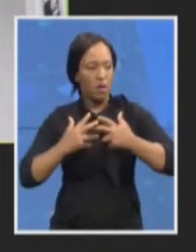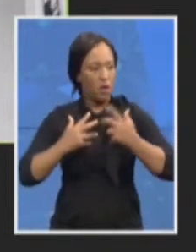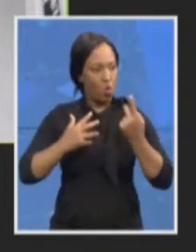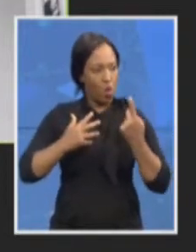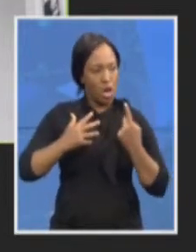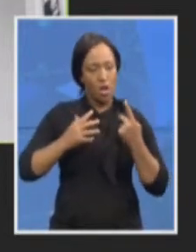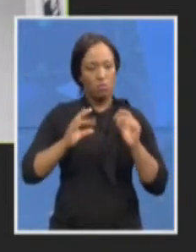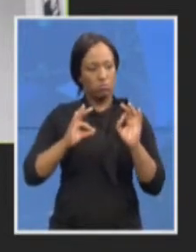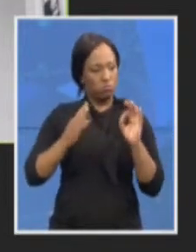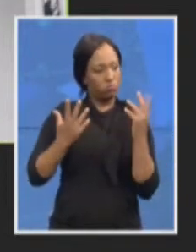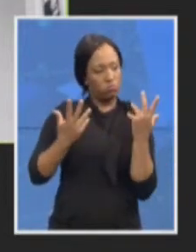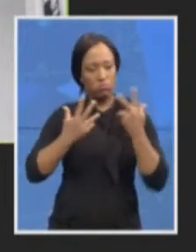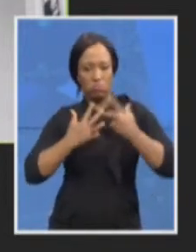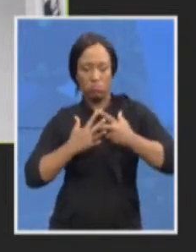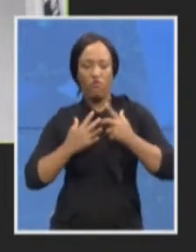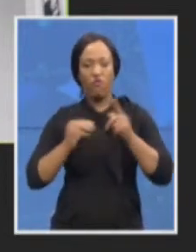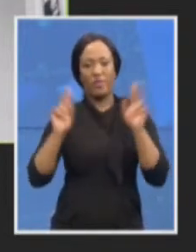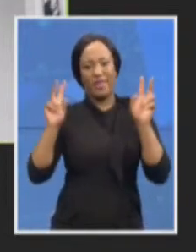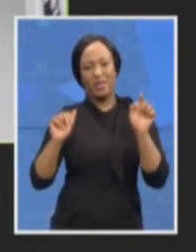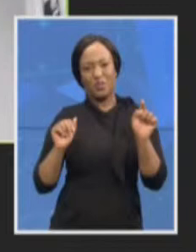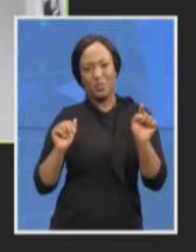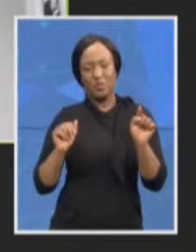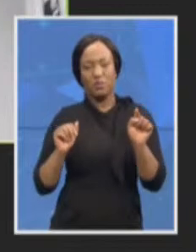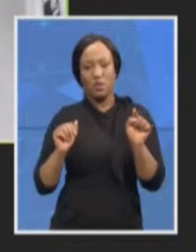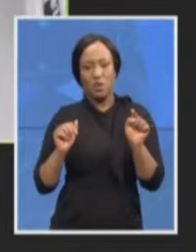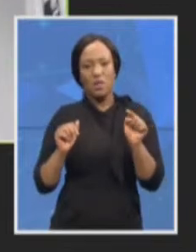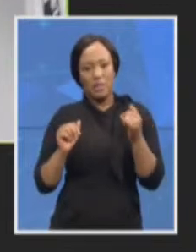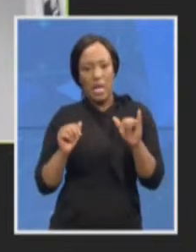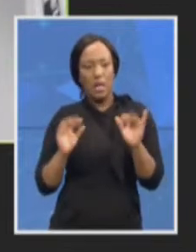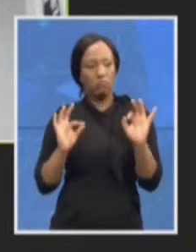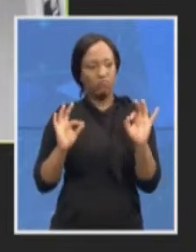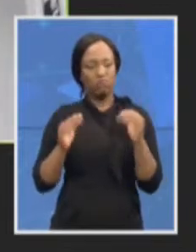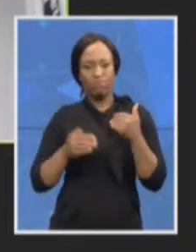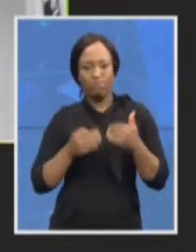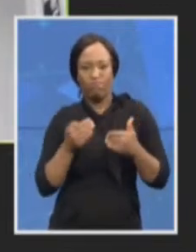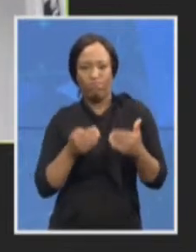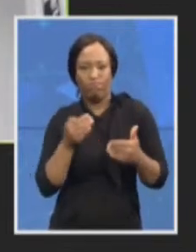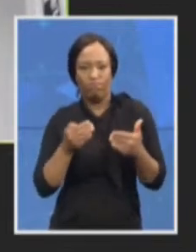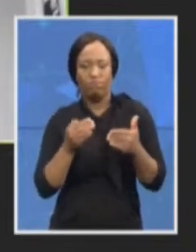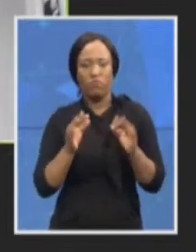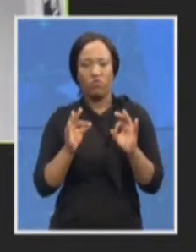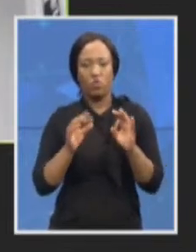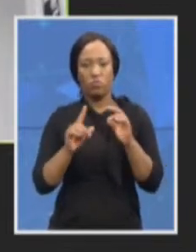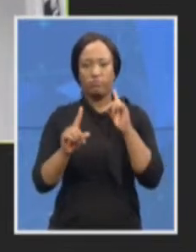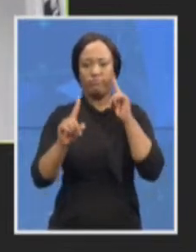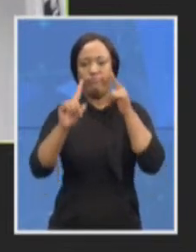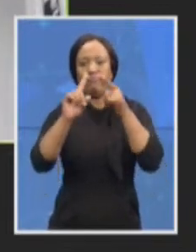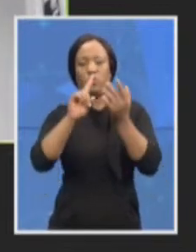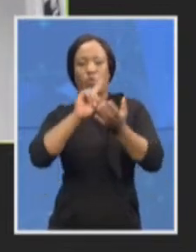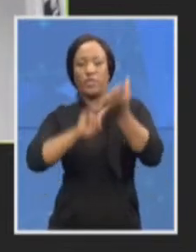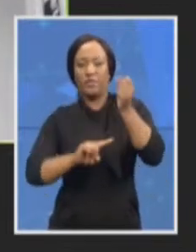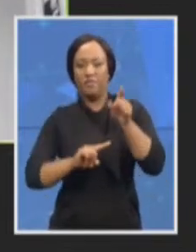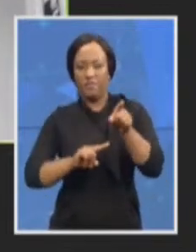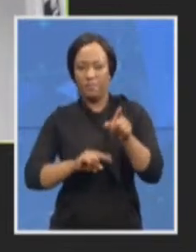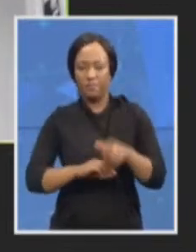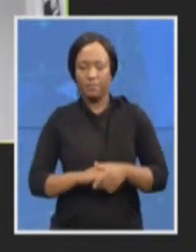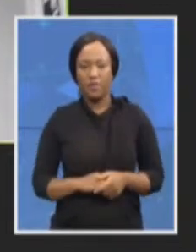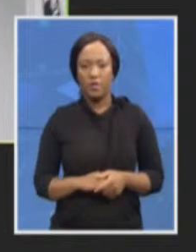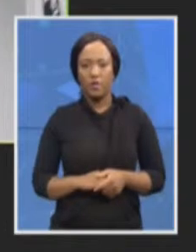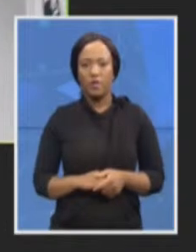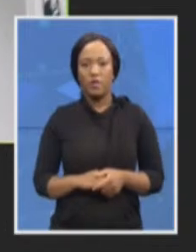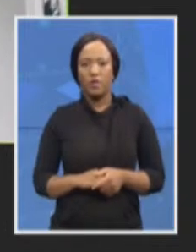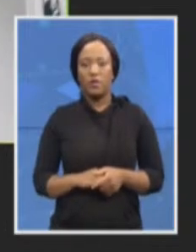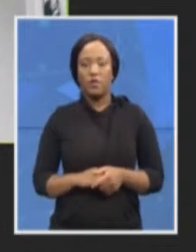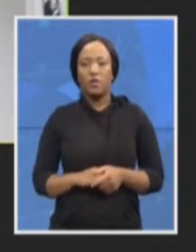So that was work in progress. This is an engagement with the media, with the executive